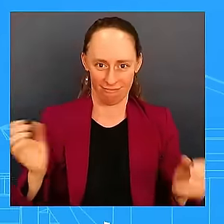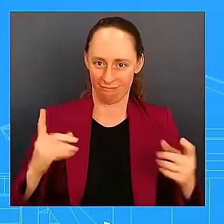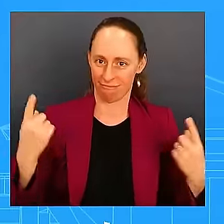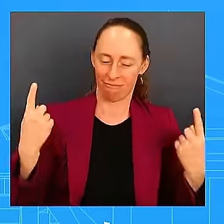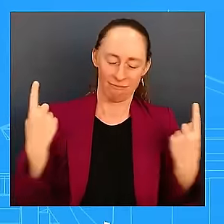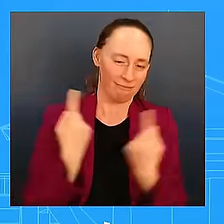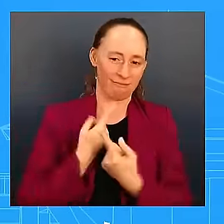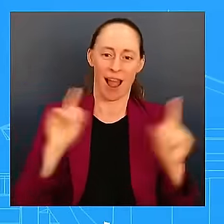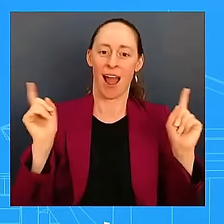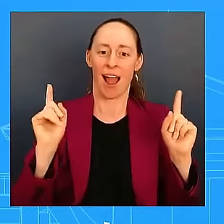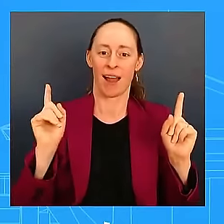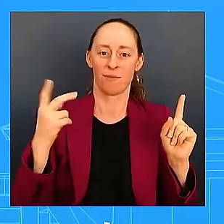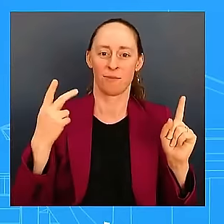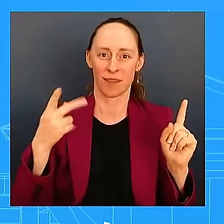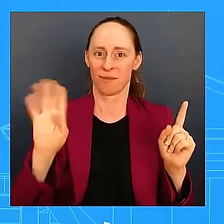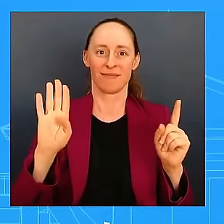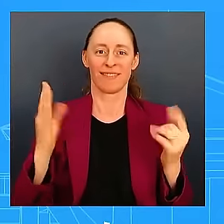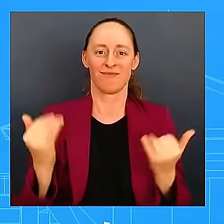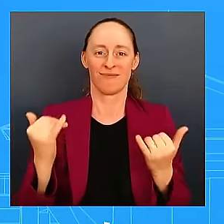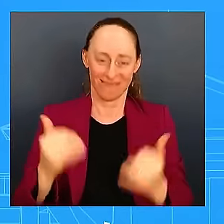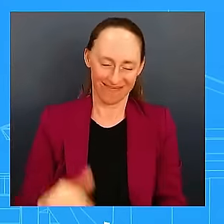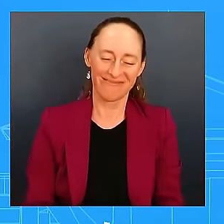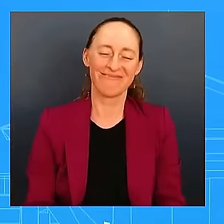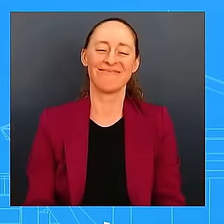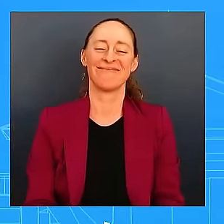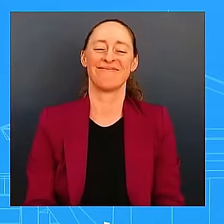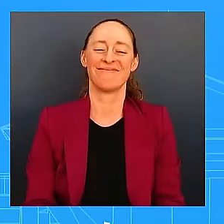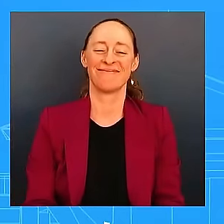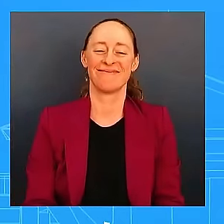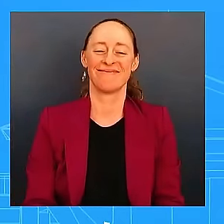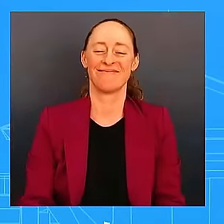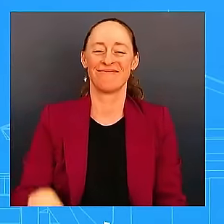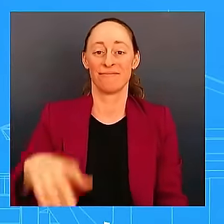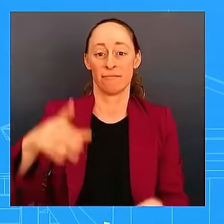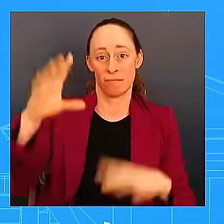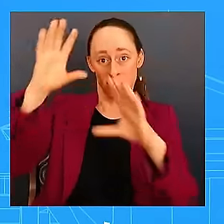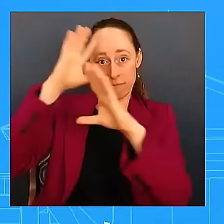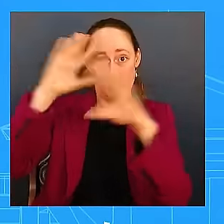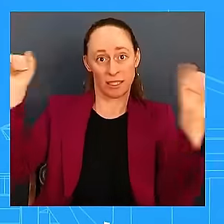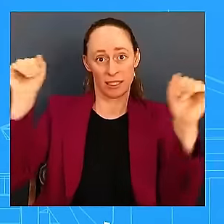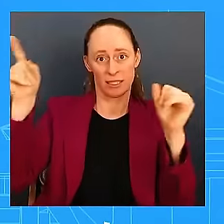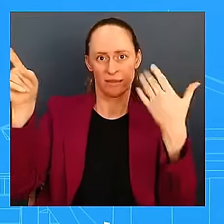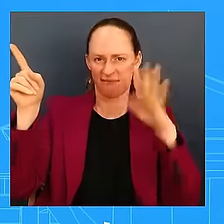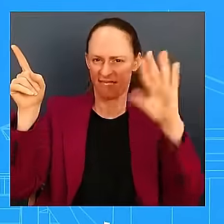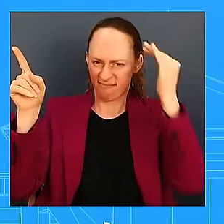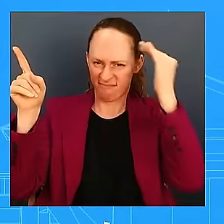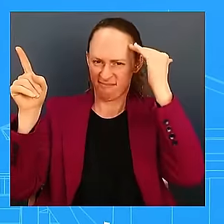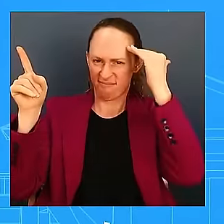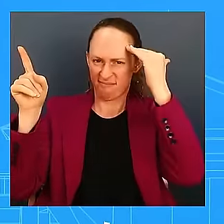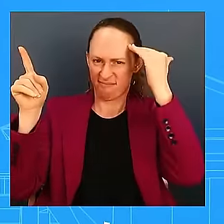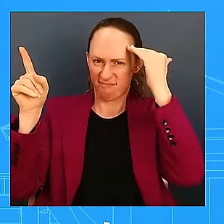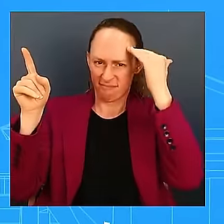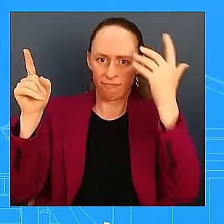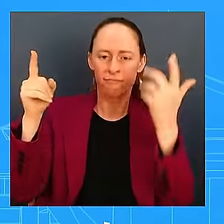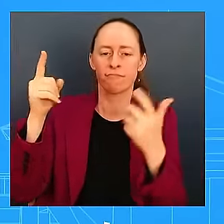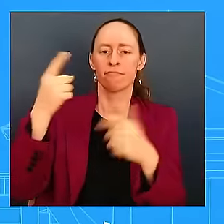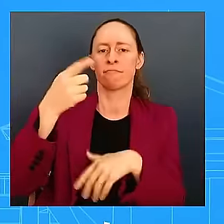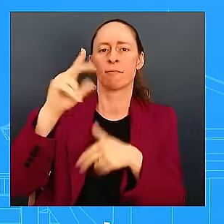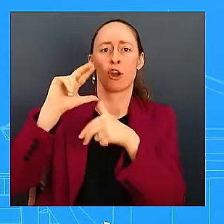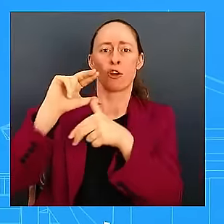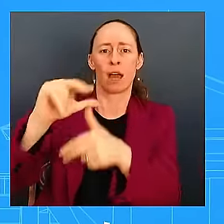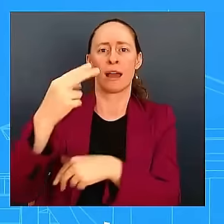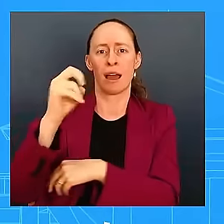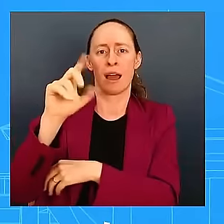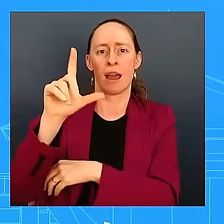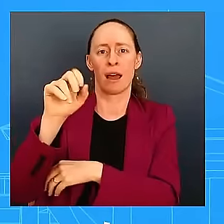The President has been briefed on Hurricane Helene, and at his direction, administration officials are in contact